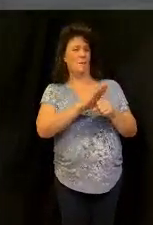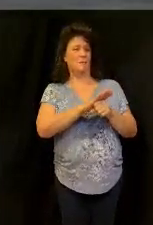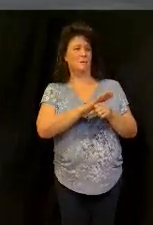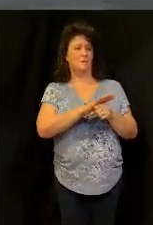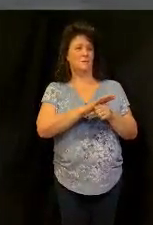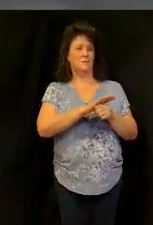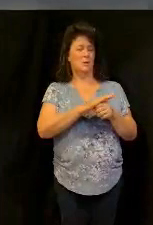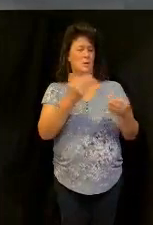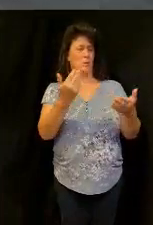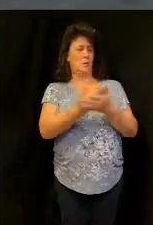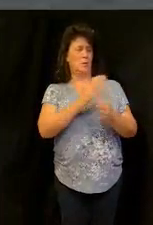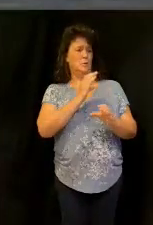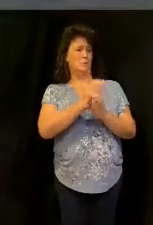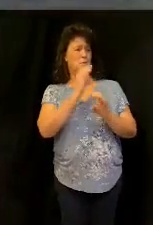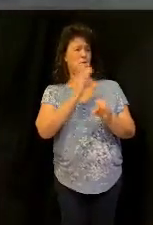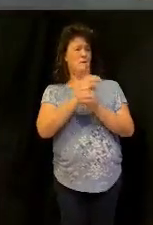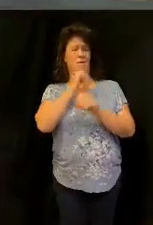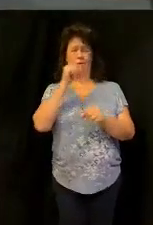I I'm